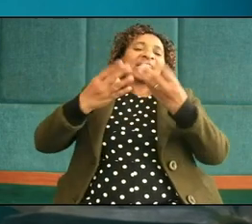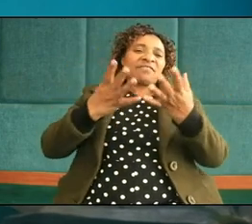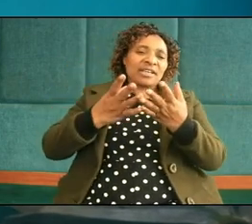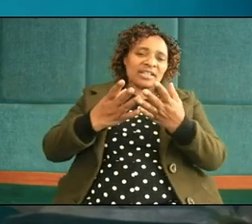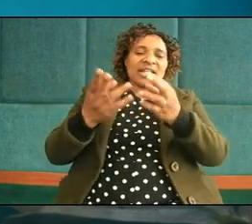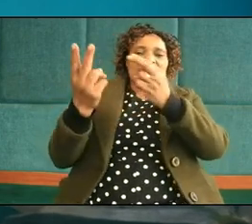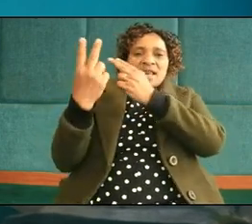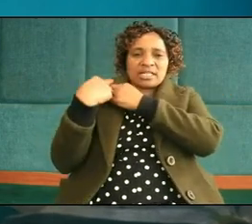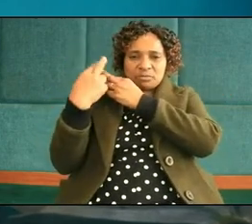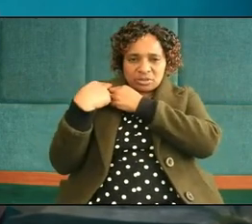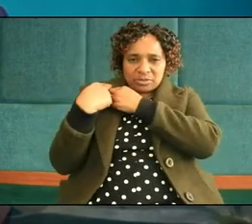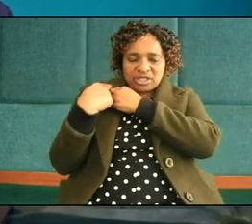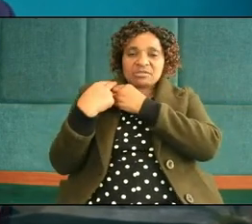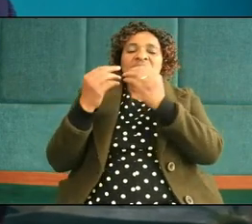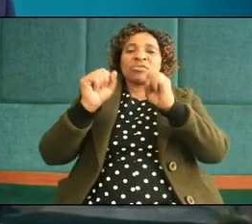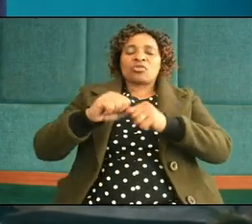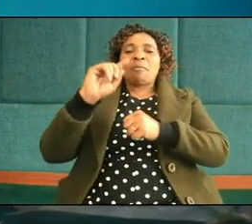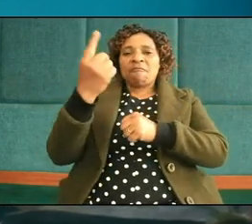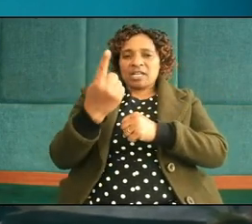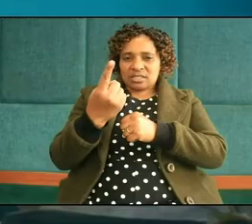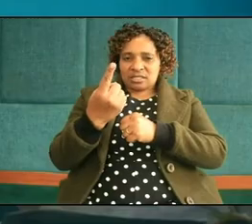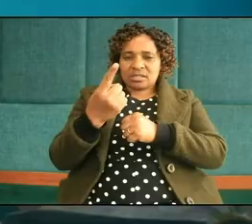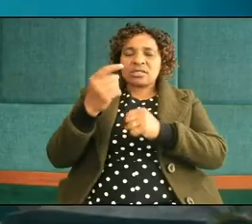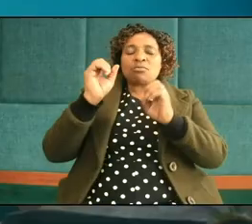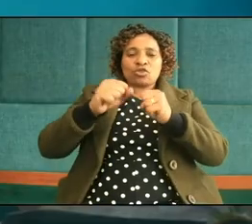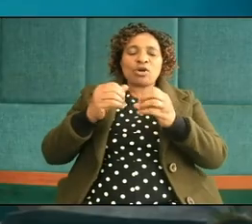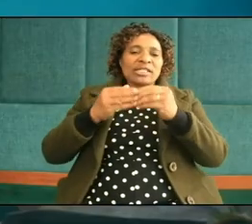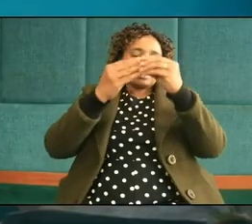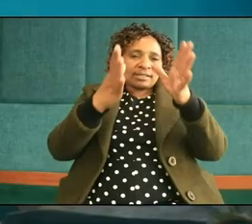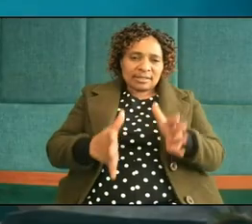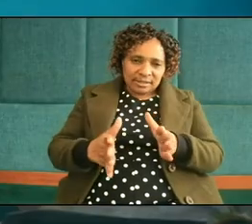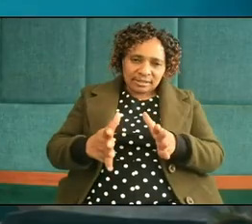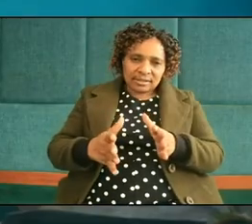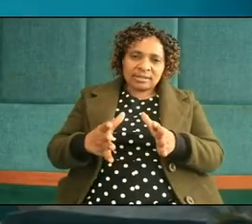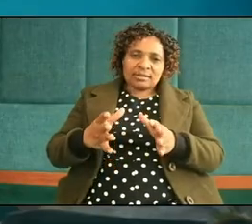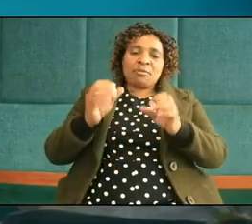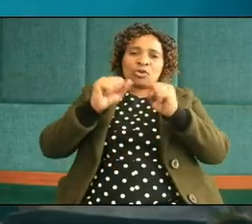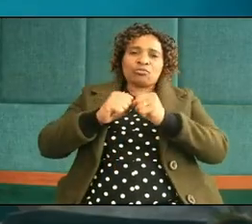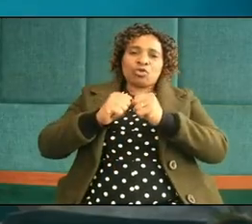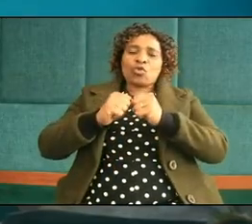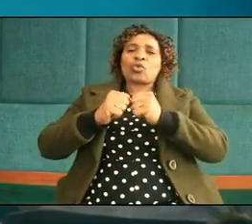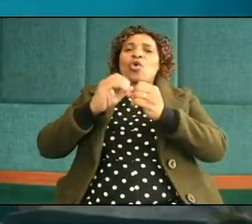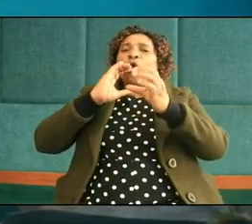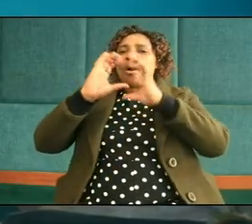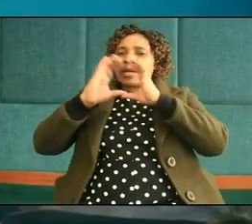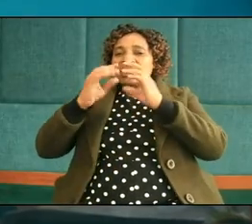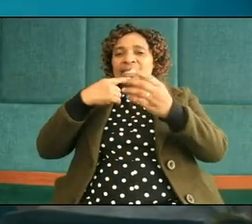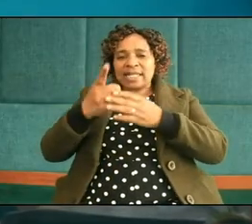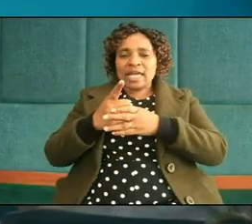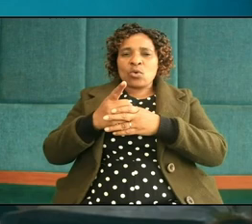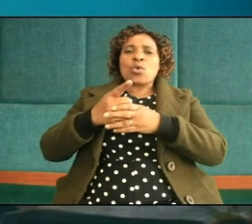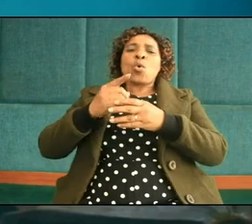the responsibility first of all we need as leaders to be committed and say we will end it